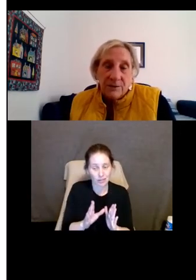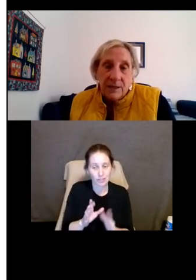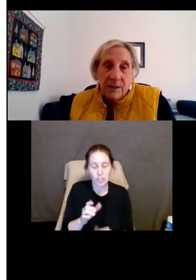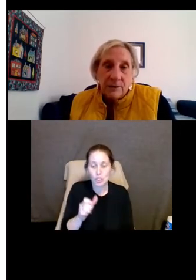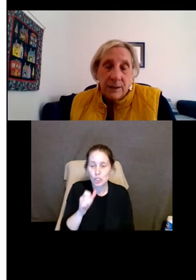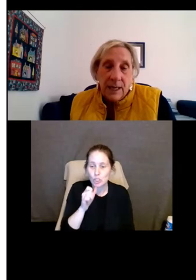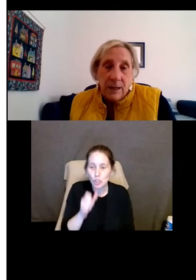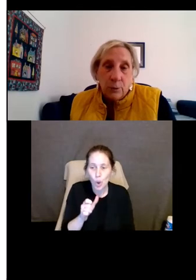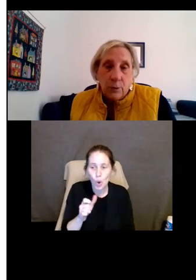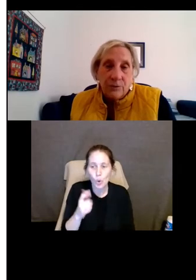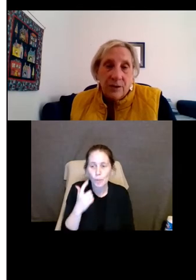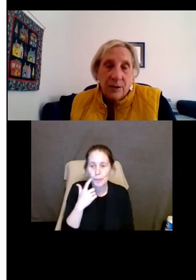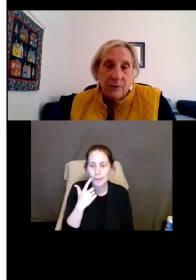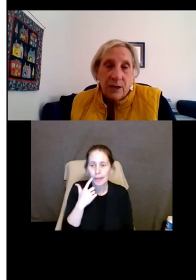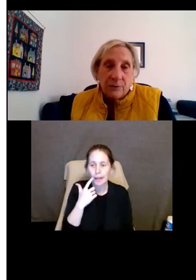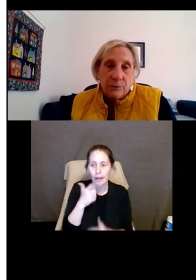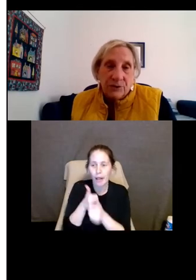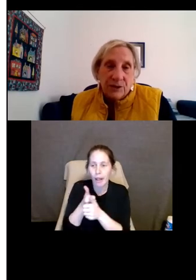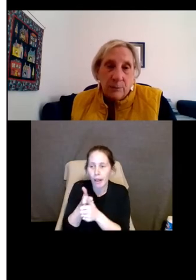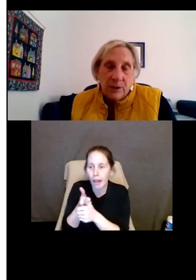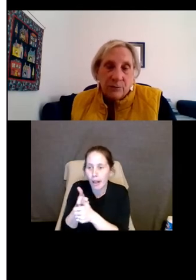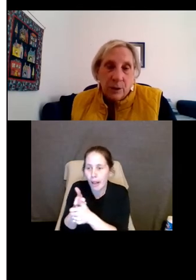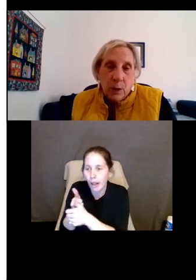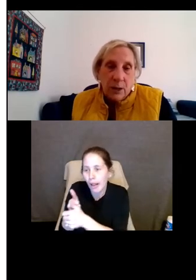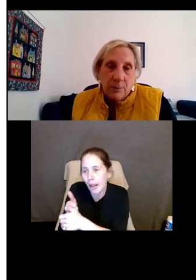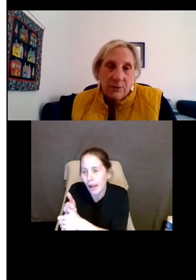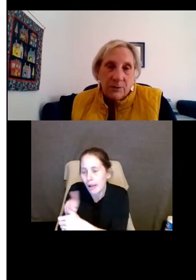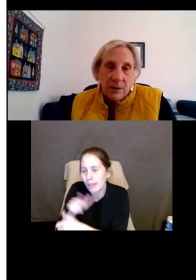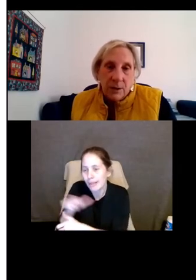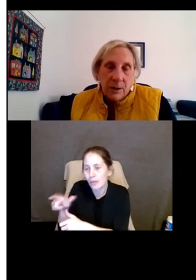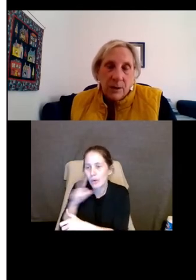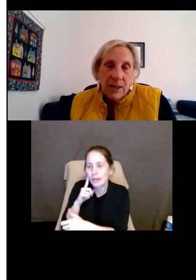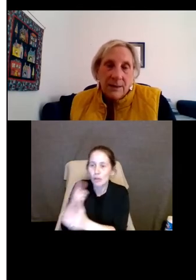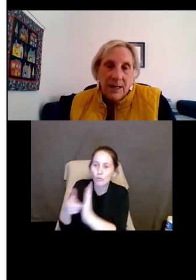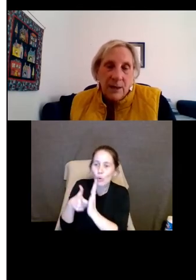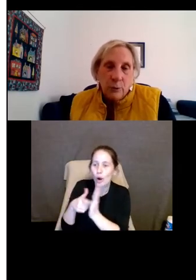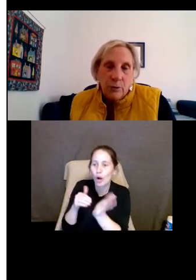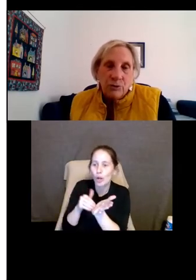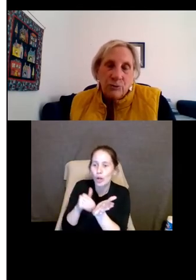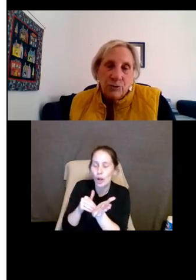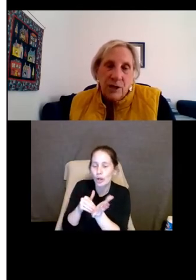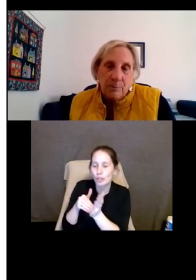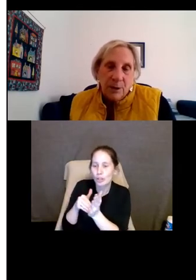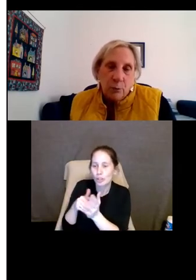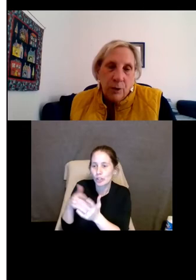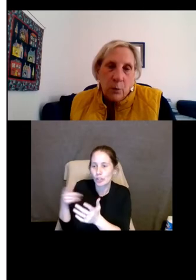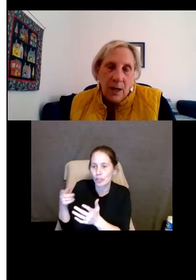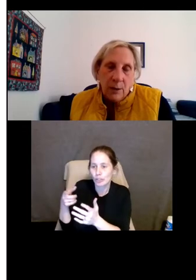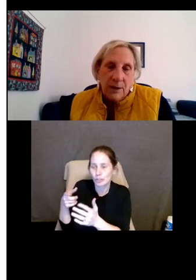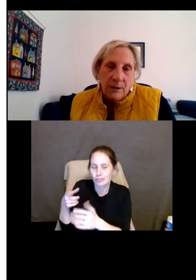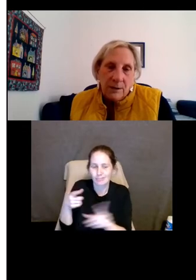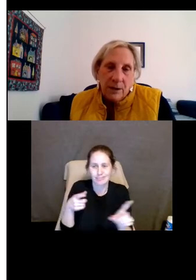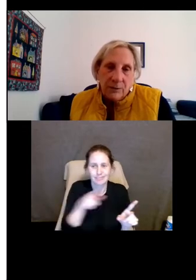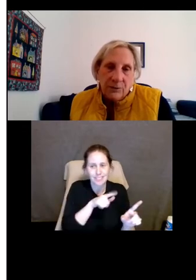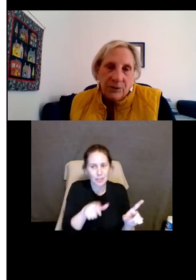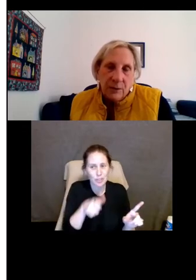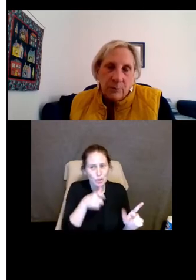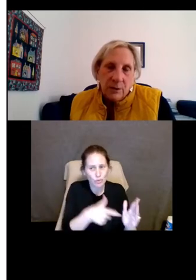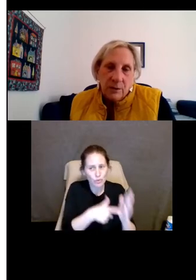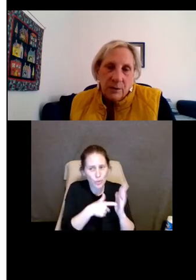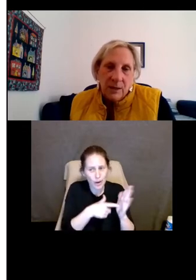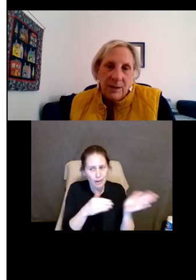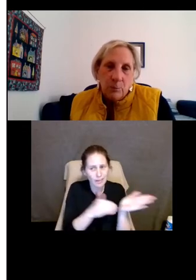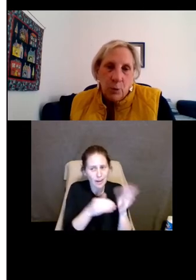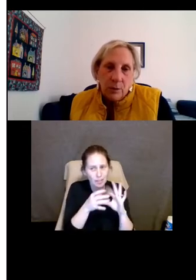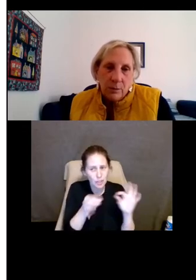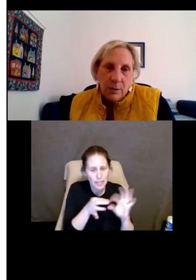be acceding to landlords and their doctor's statements requirements. And landlords, you should not be requiring a doctor's